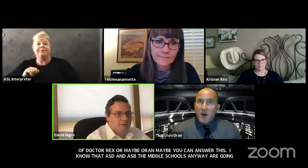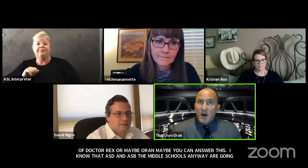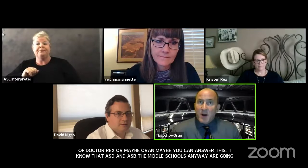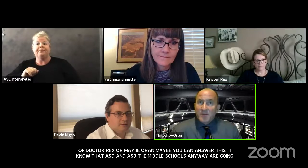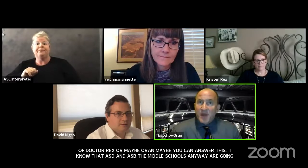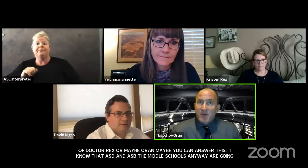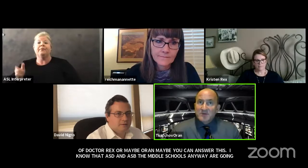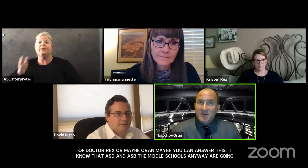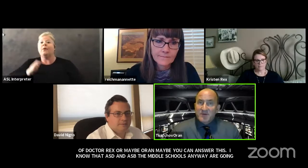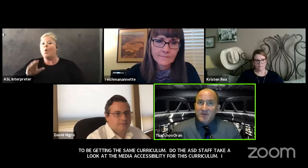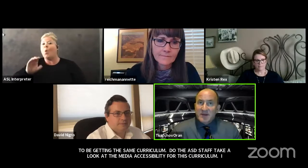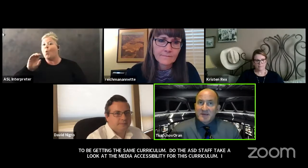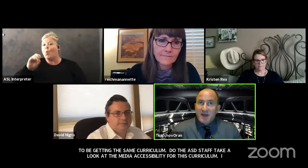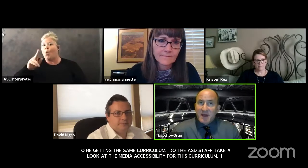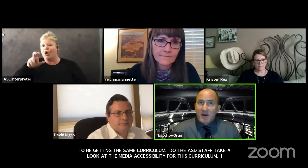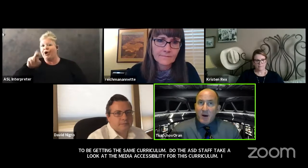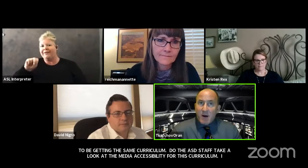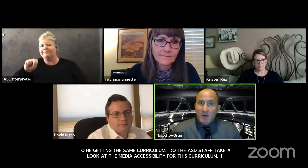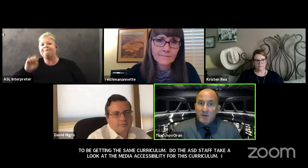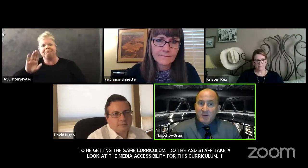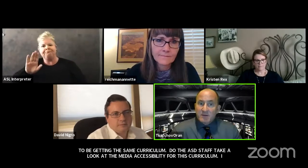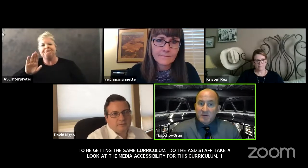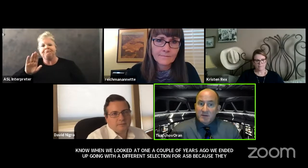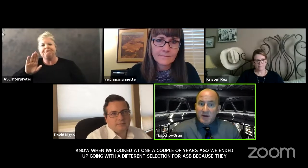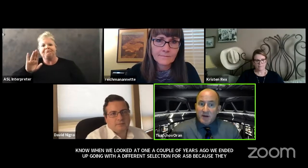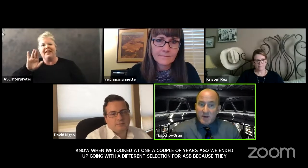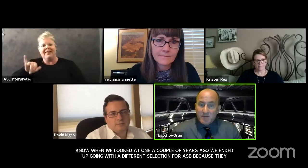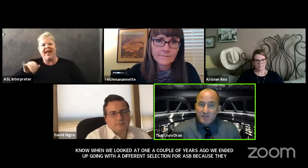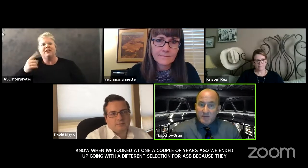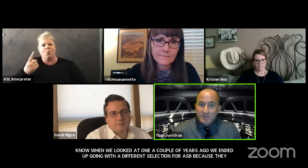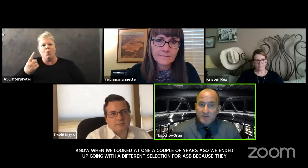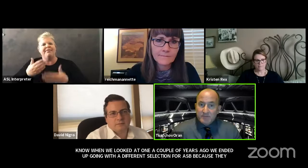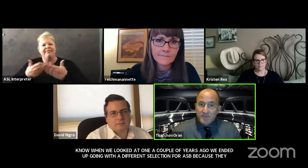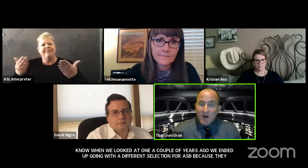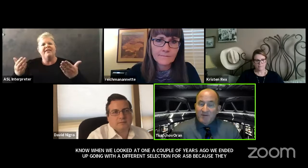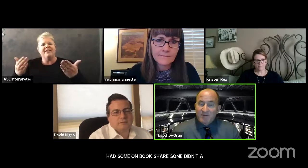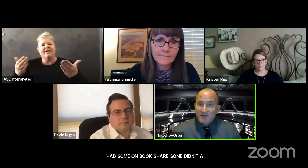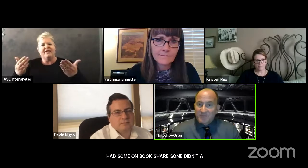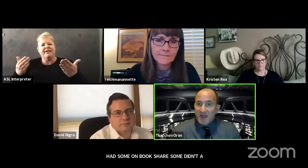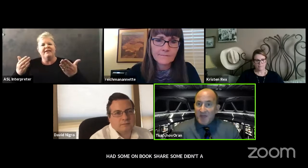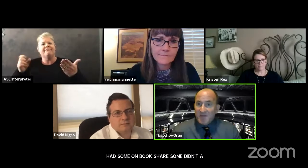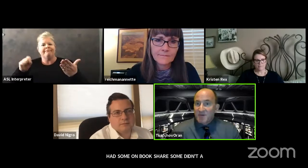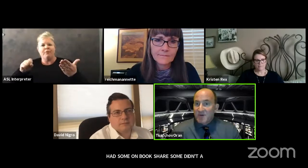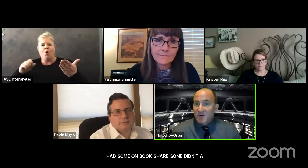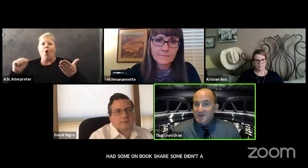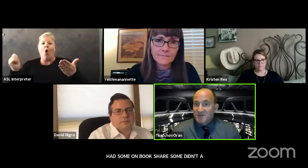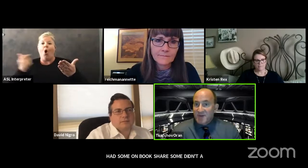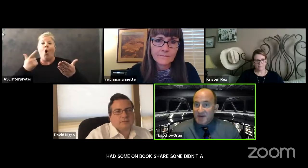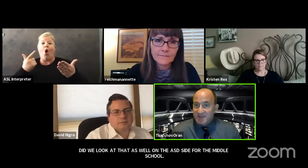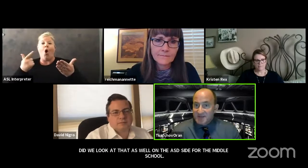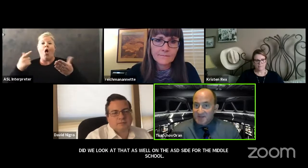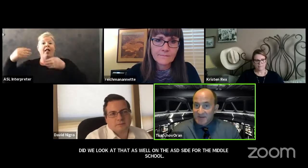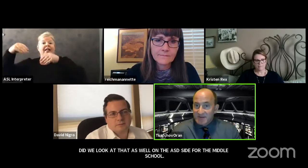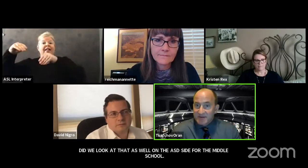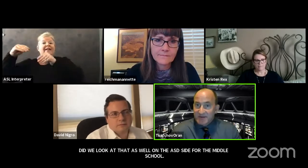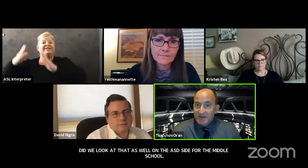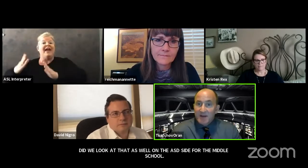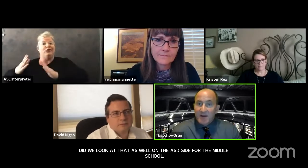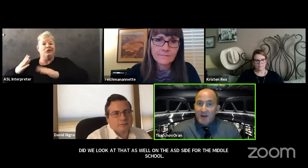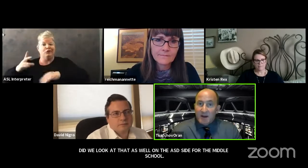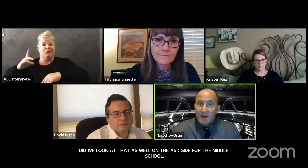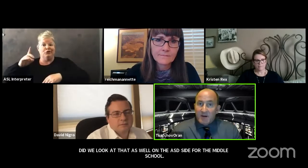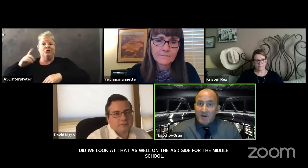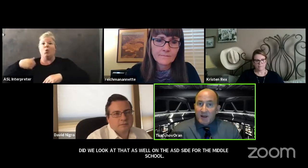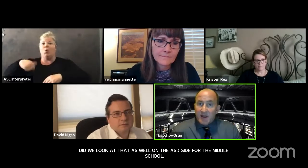so um that was one of the things that all um all the vendors when they came out there were questions about accessibility